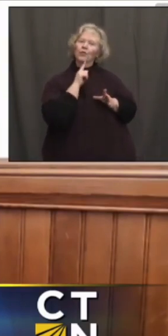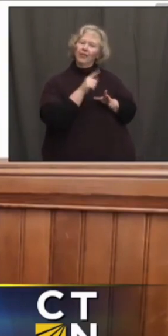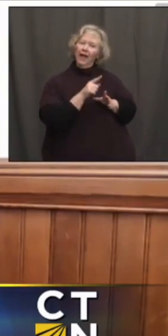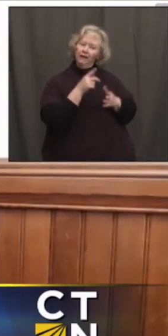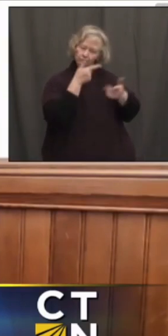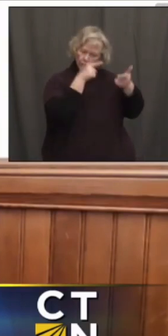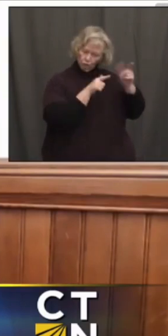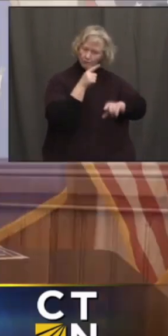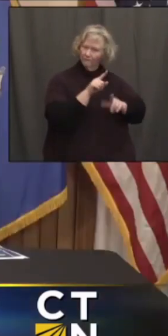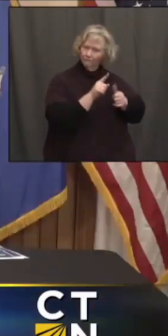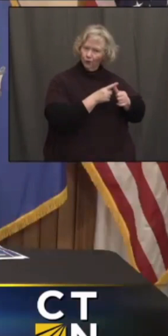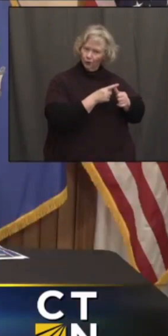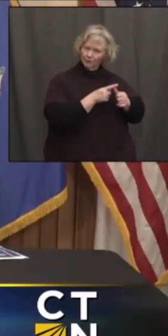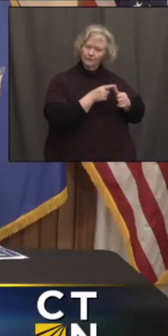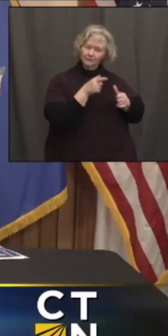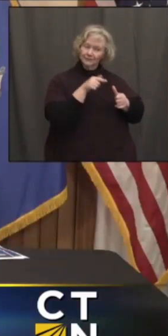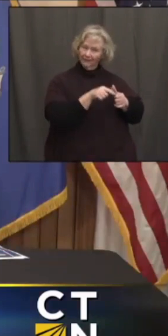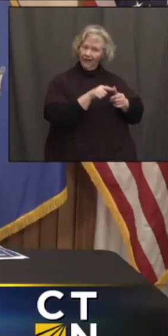and that was the tribal nations.